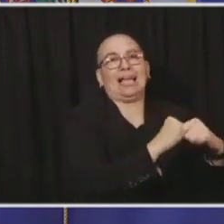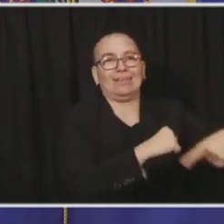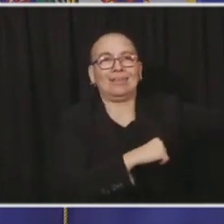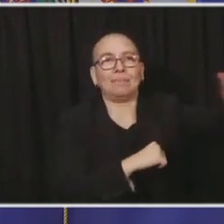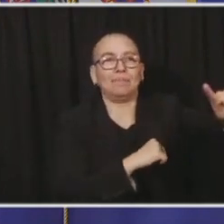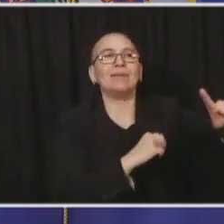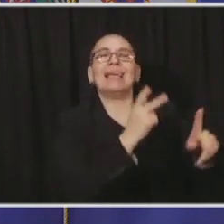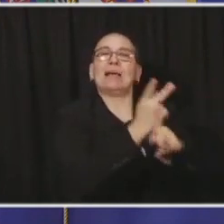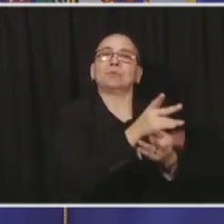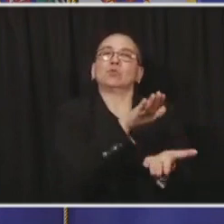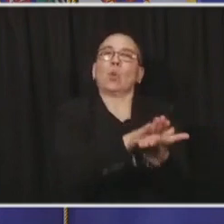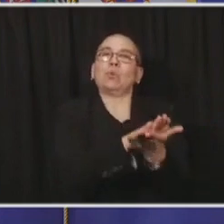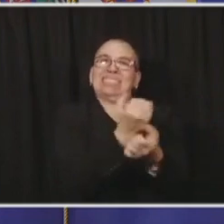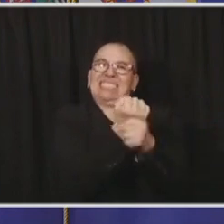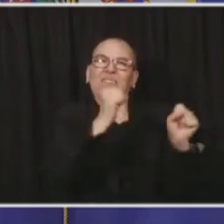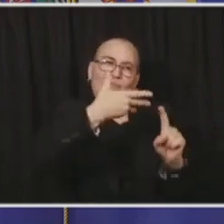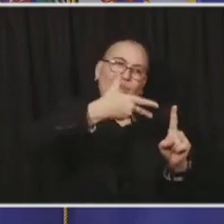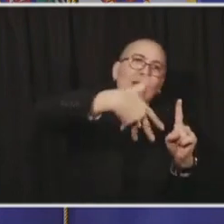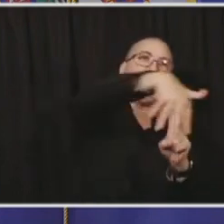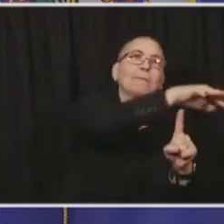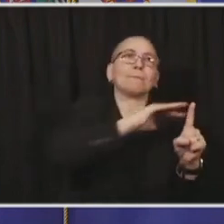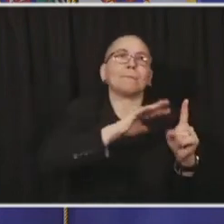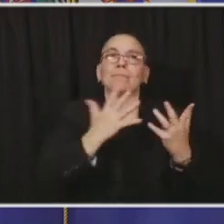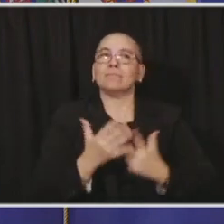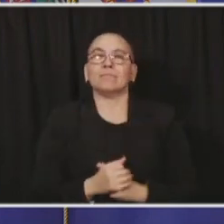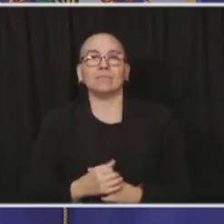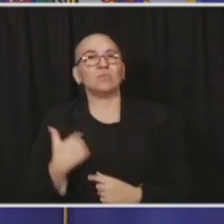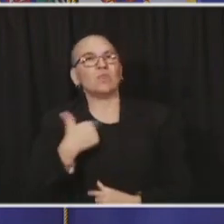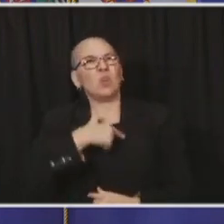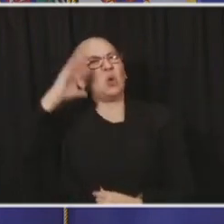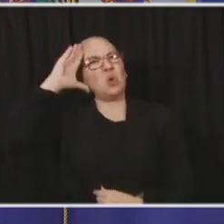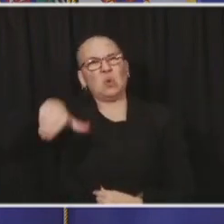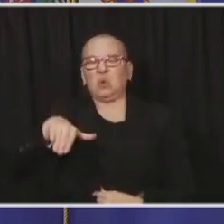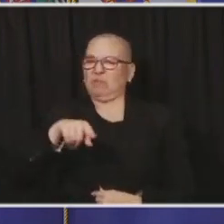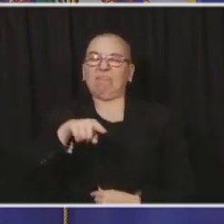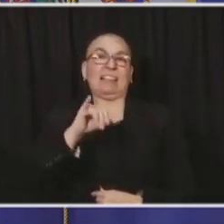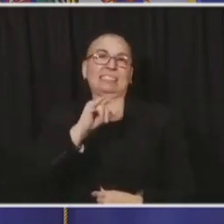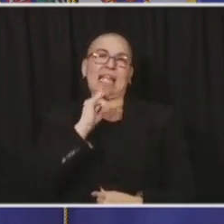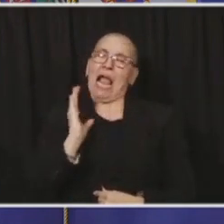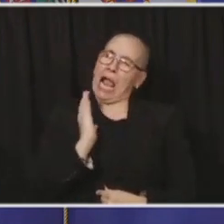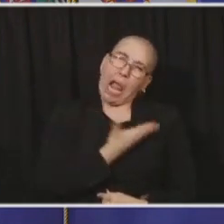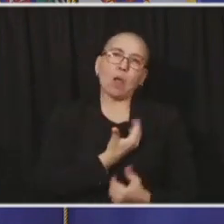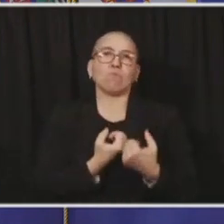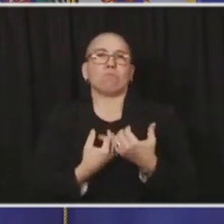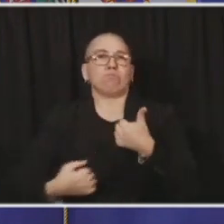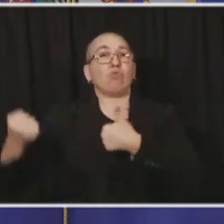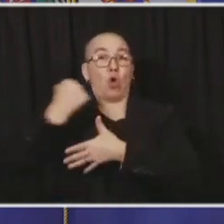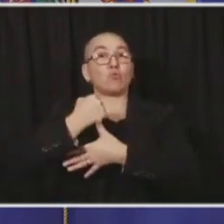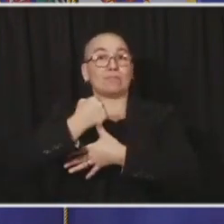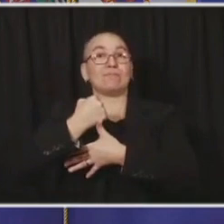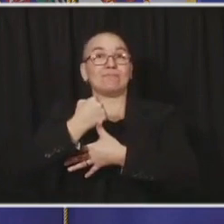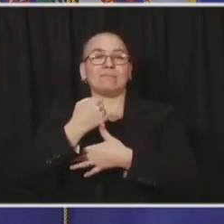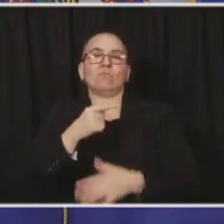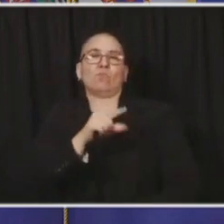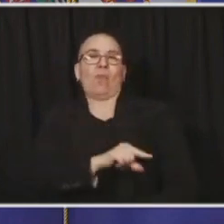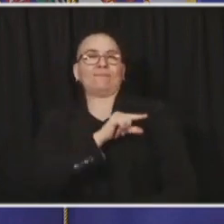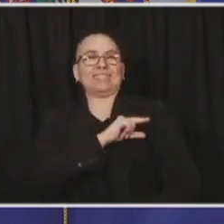what every single one of us knows has to be a top priority, getting a quality education for every single one of our children.